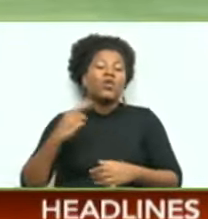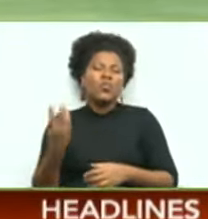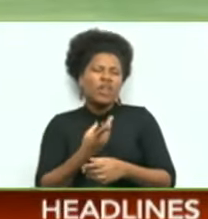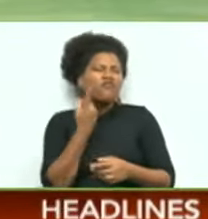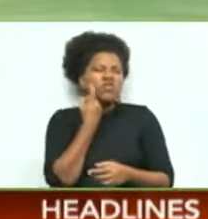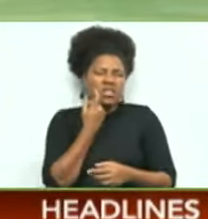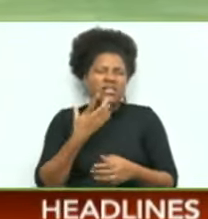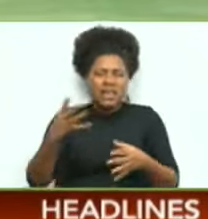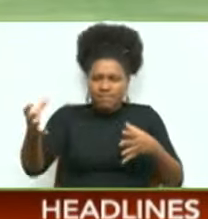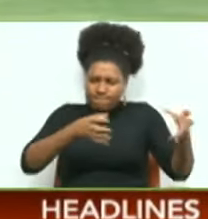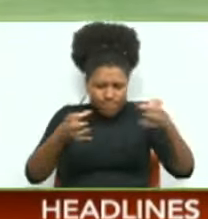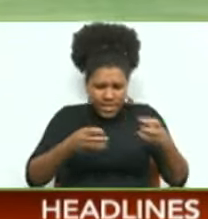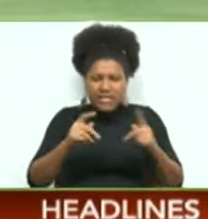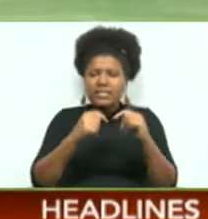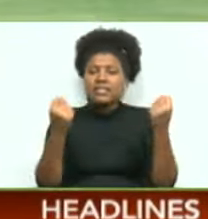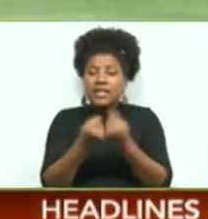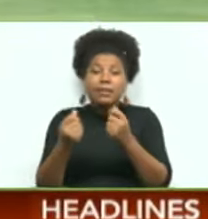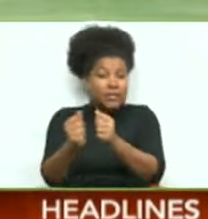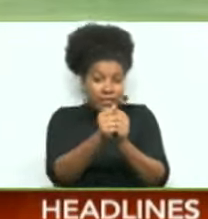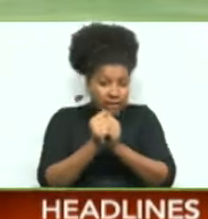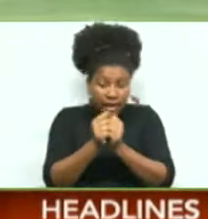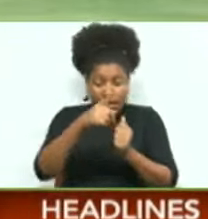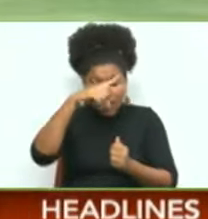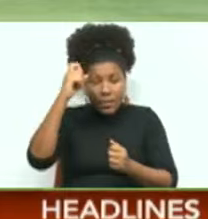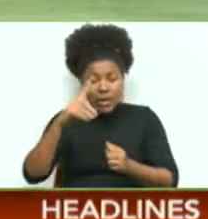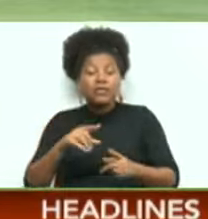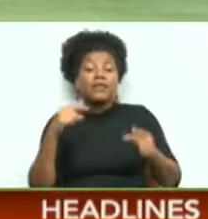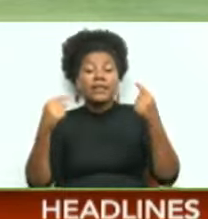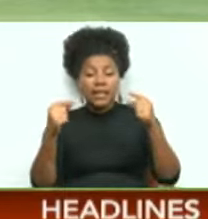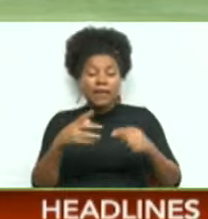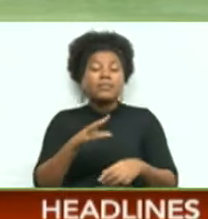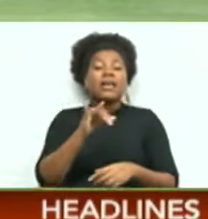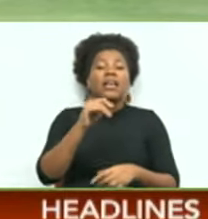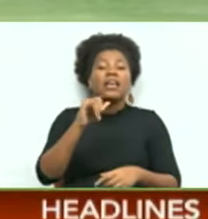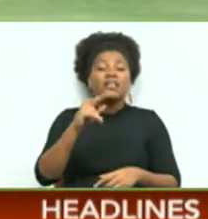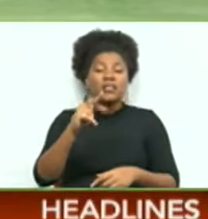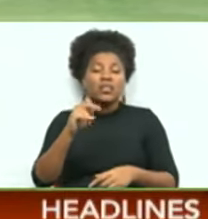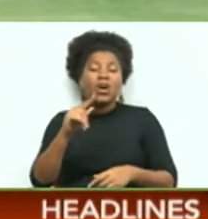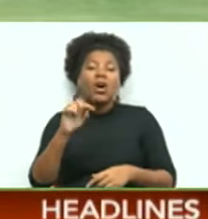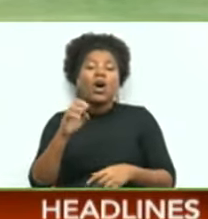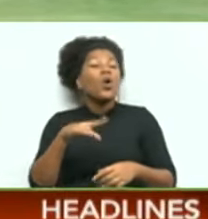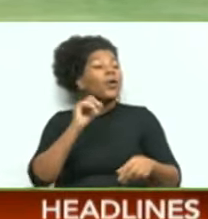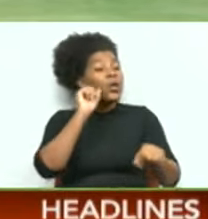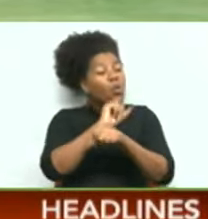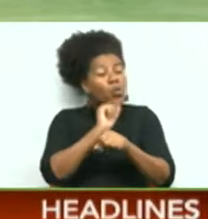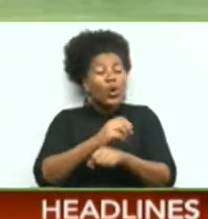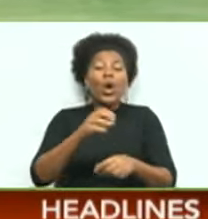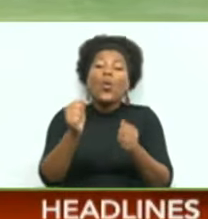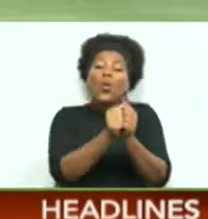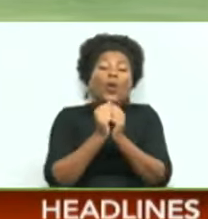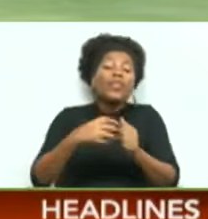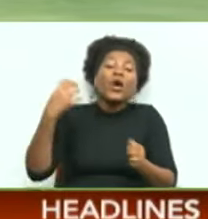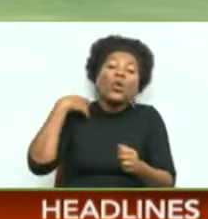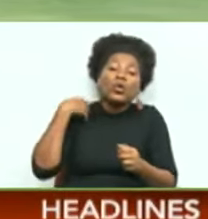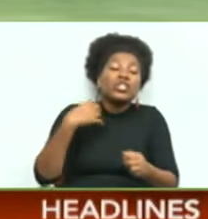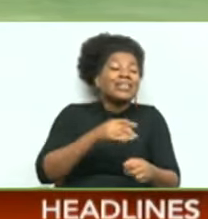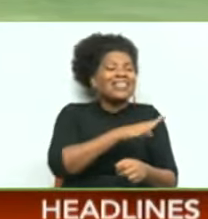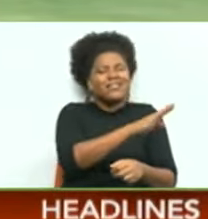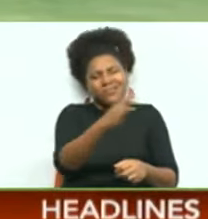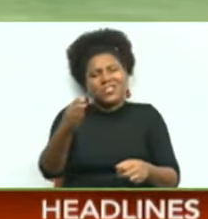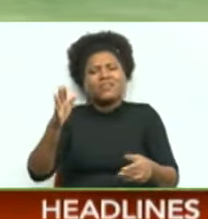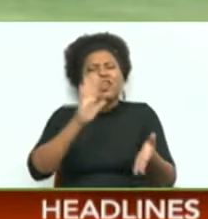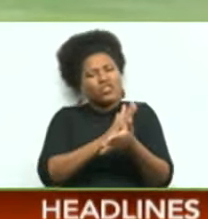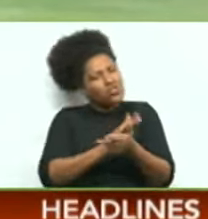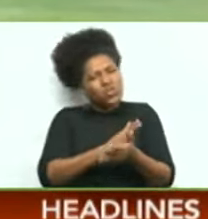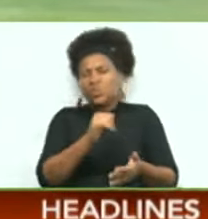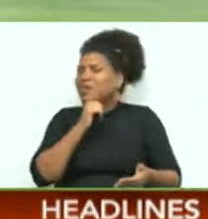team together because of games as intercal and so on where the athletes had to be working with their coaches in the different schools. So we did not